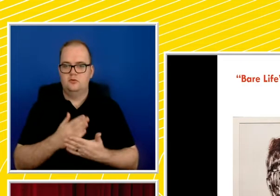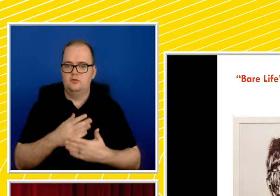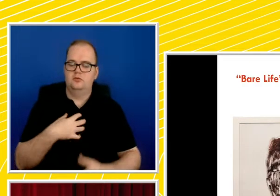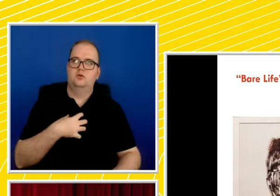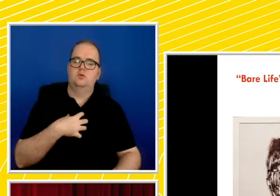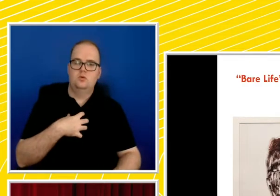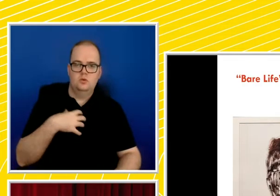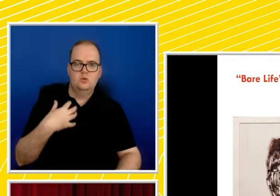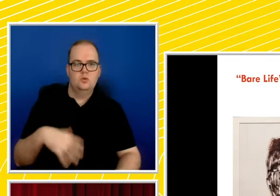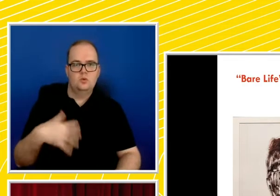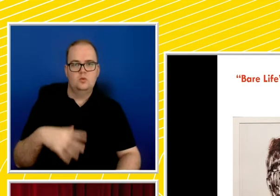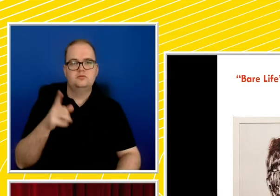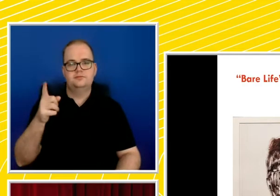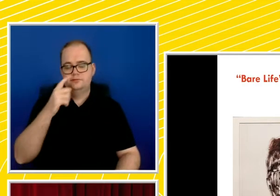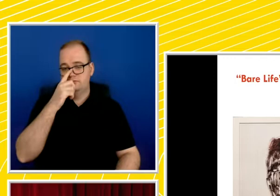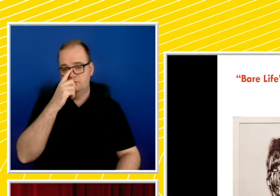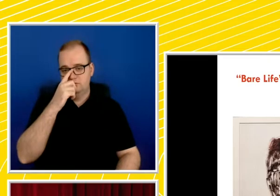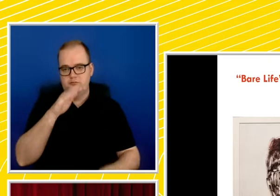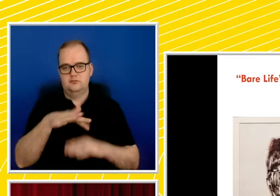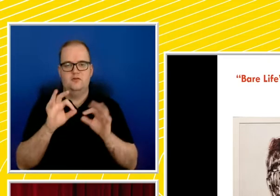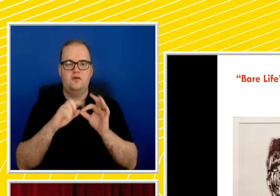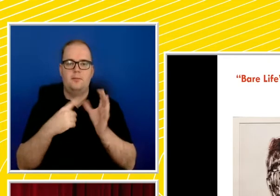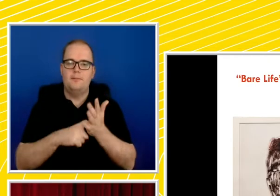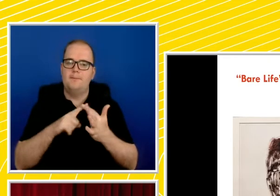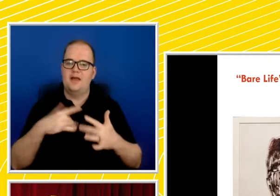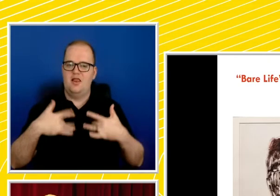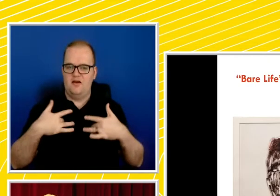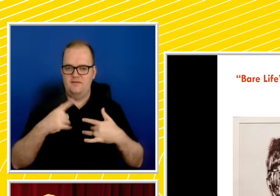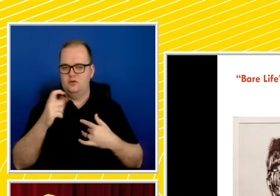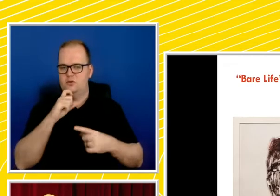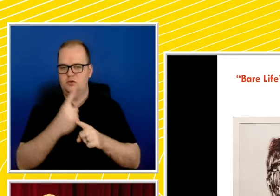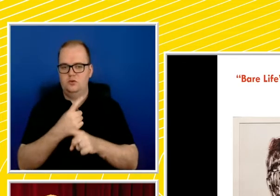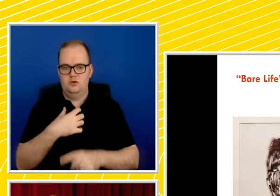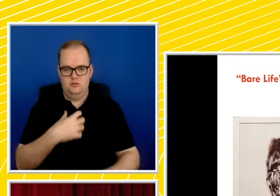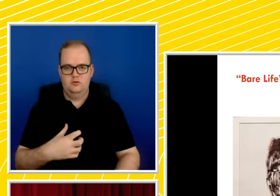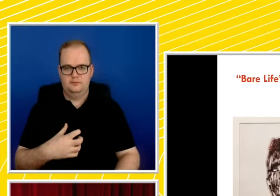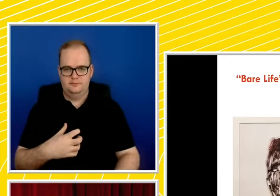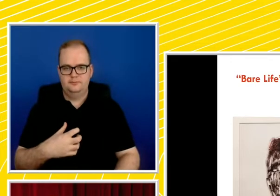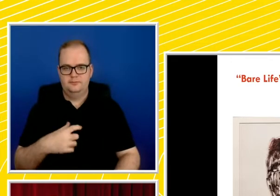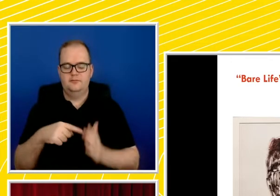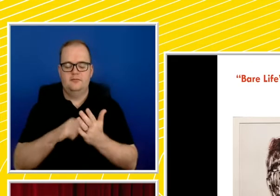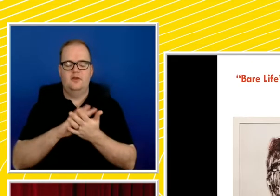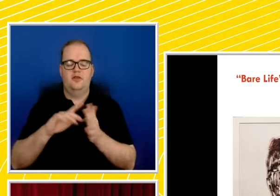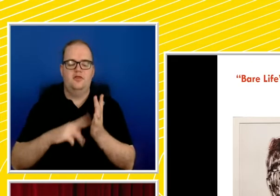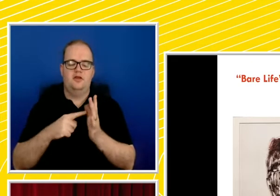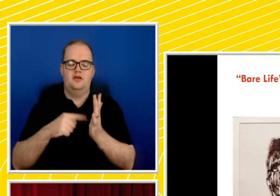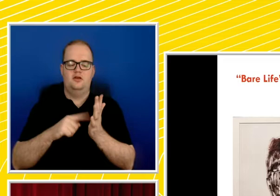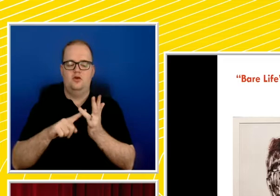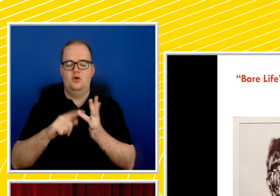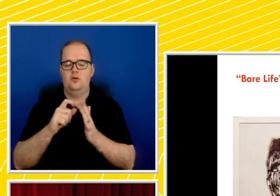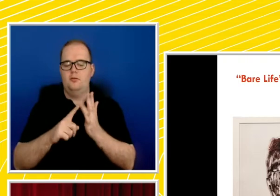bare life, which is a concept I'll introduce in a moment. So thaneto-politics is at the core of the work of philosopher Georgio Agamben.